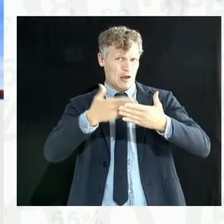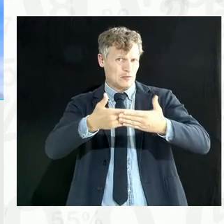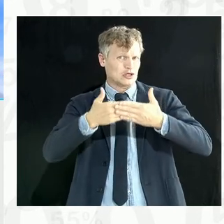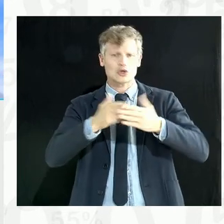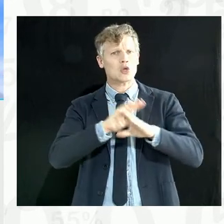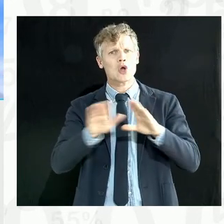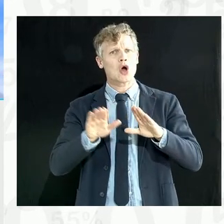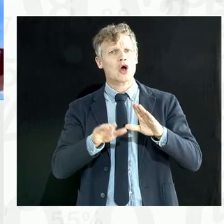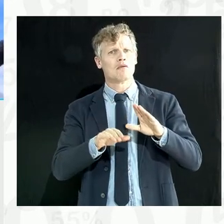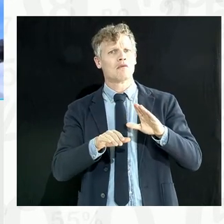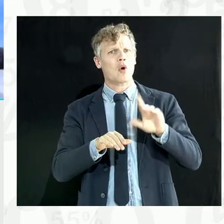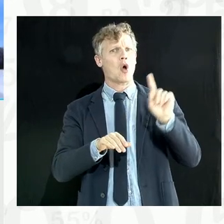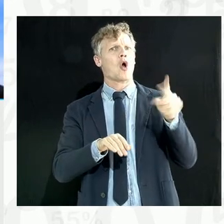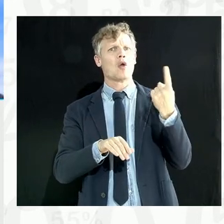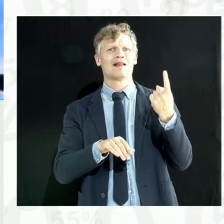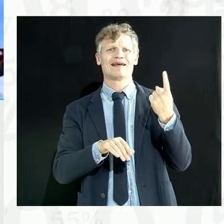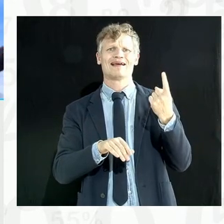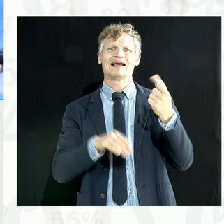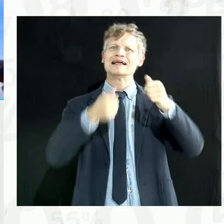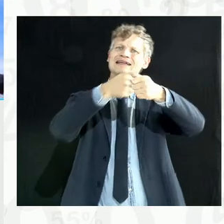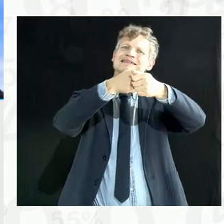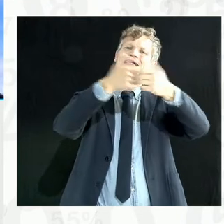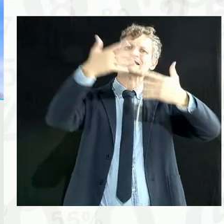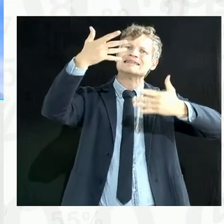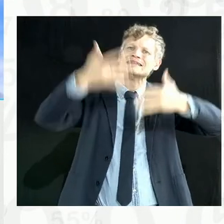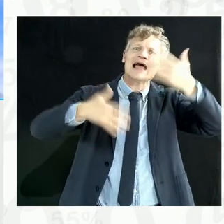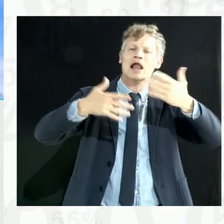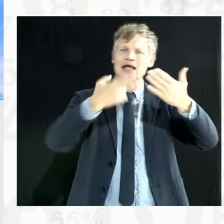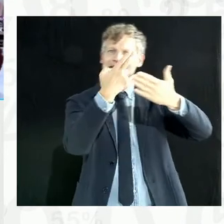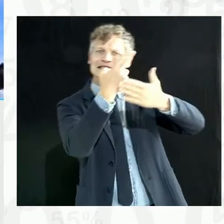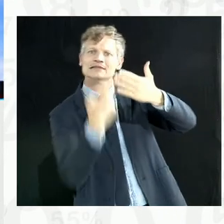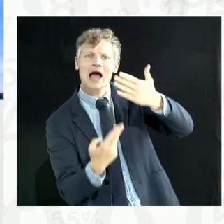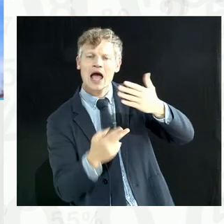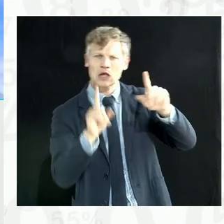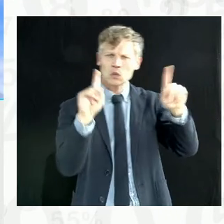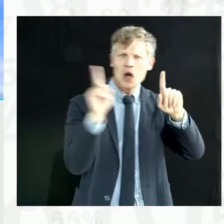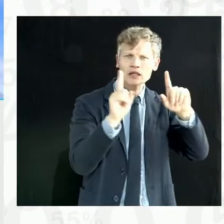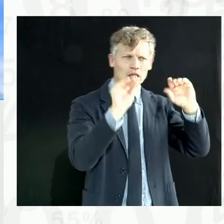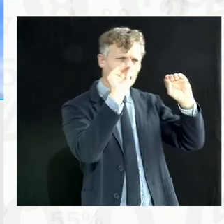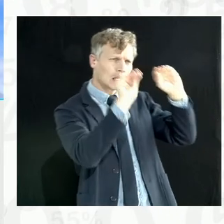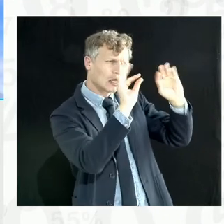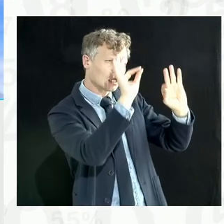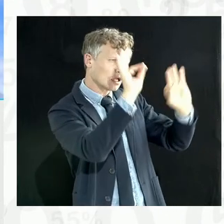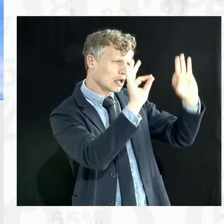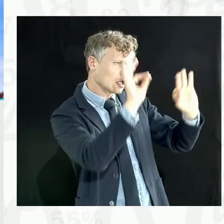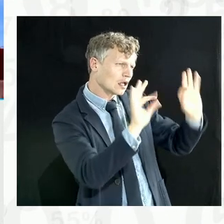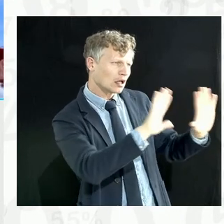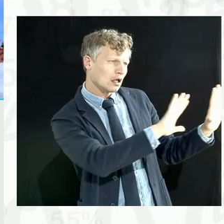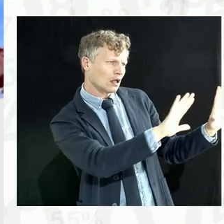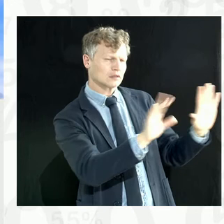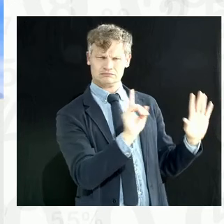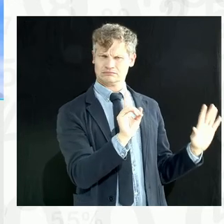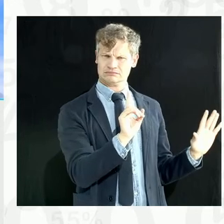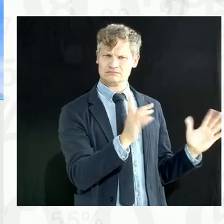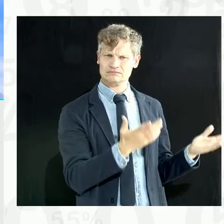only about data by design and by default, having all the technical safeguards in play to